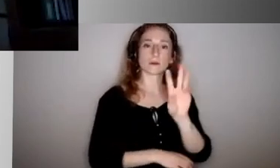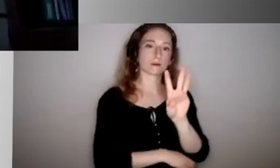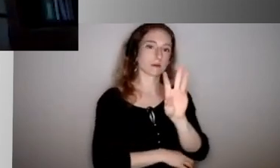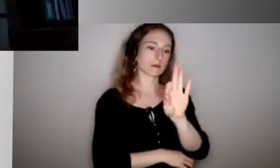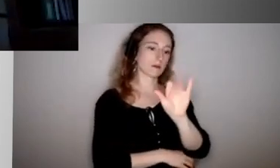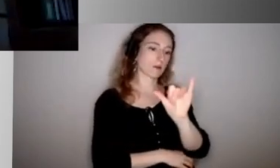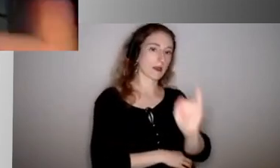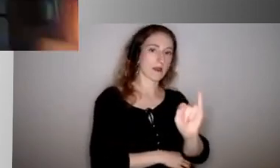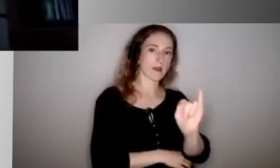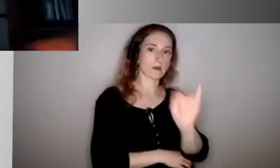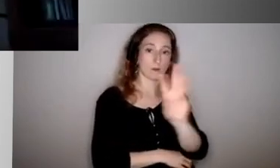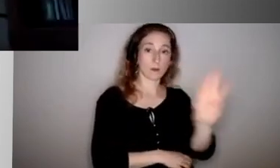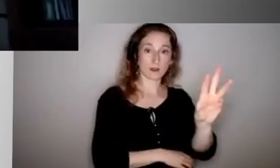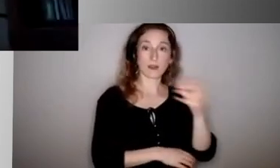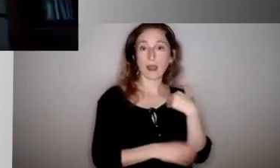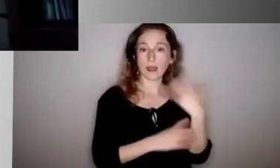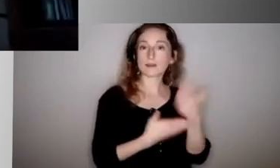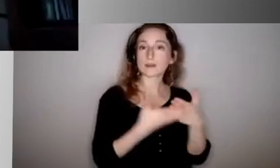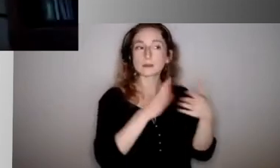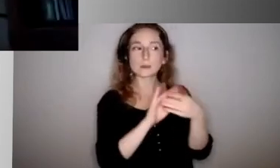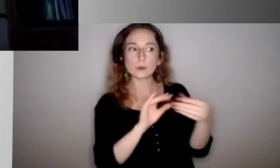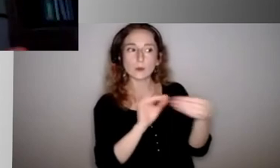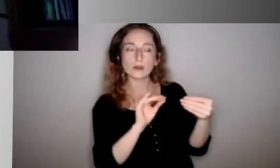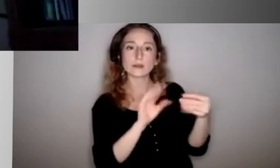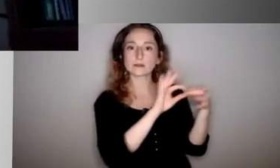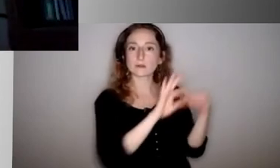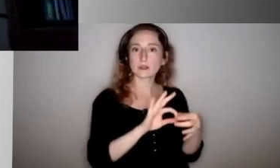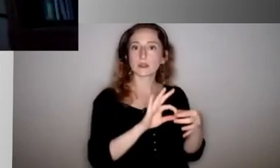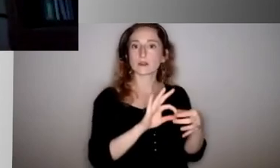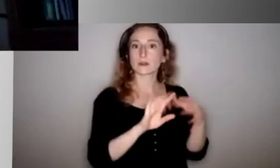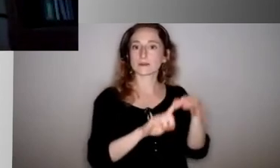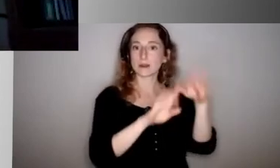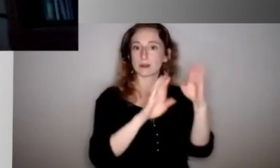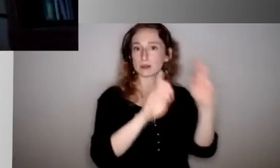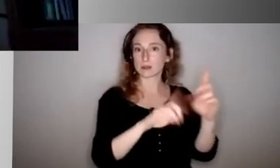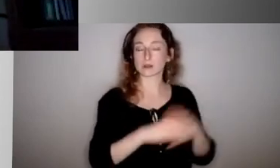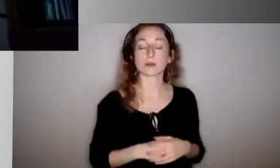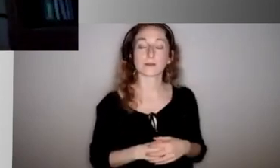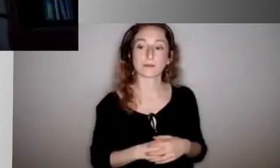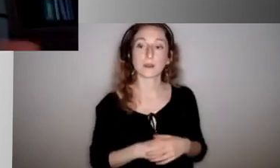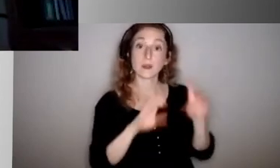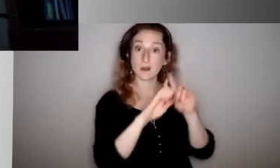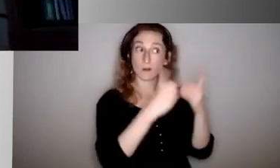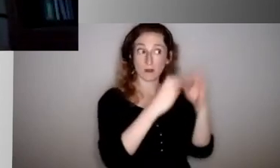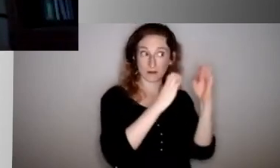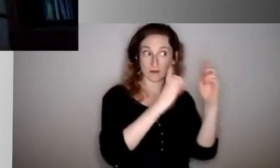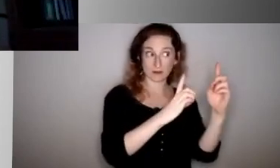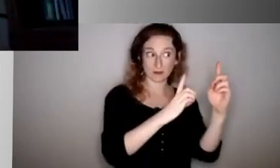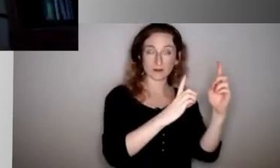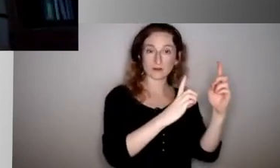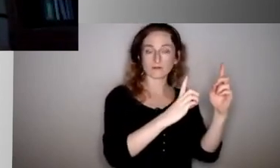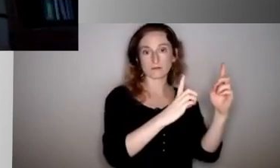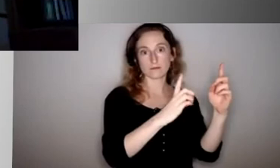education and advice from different people there. And the Department of Education has been ongoingly providing a huge